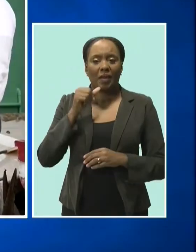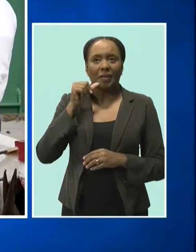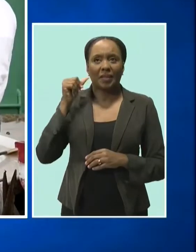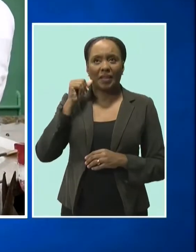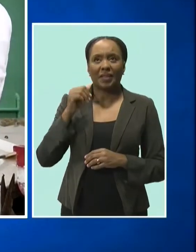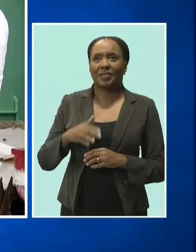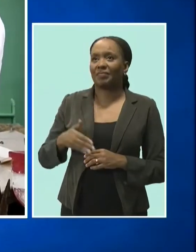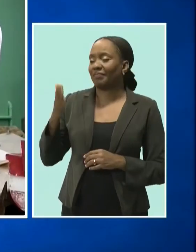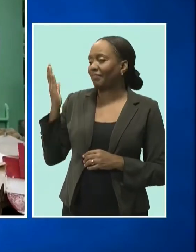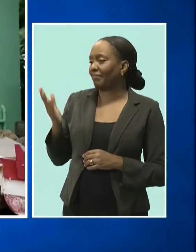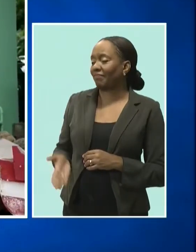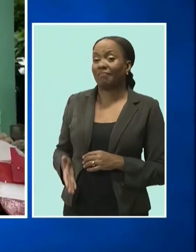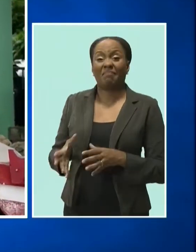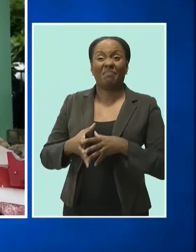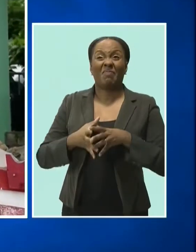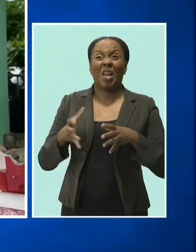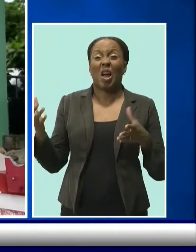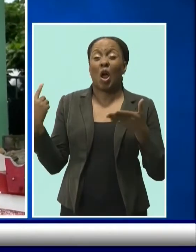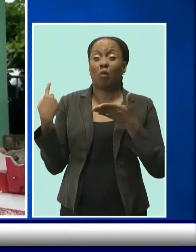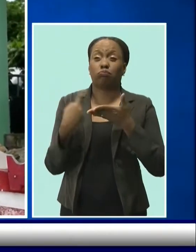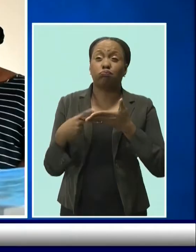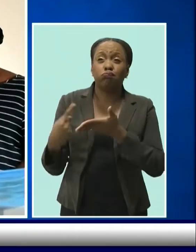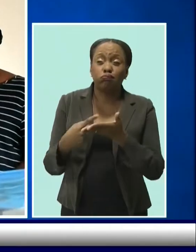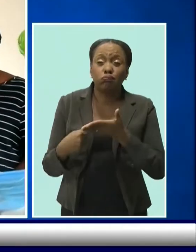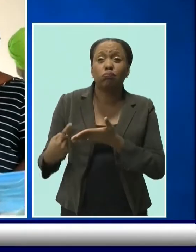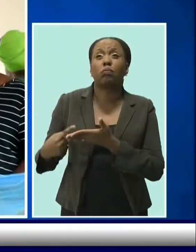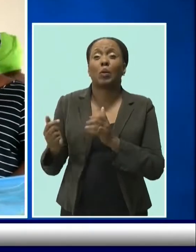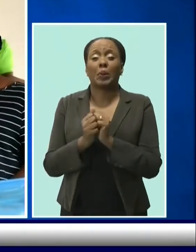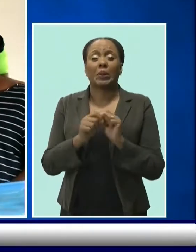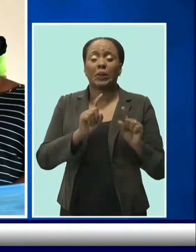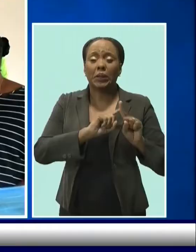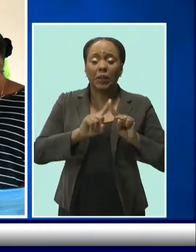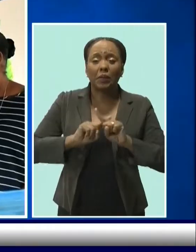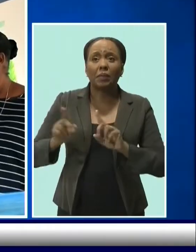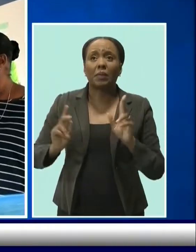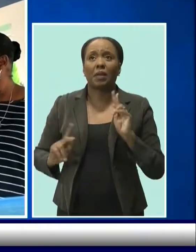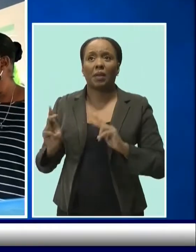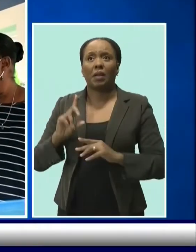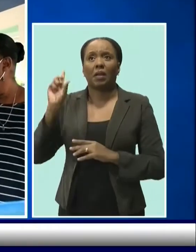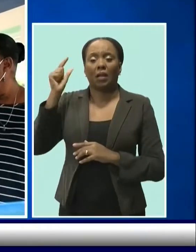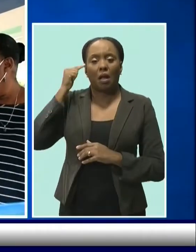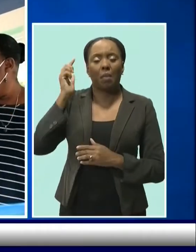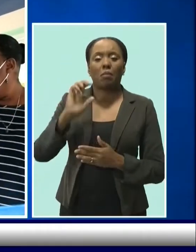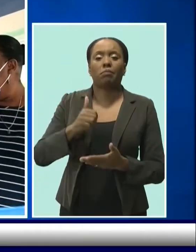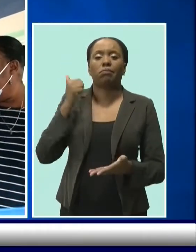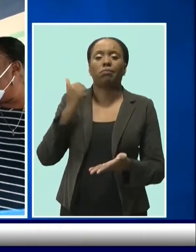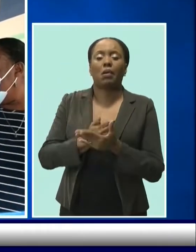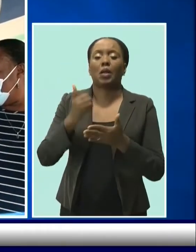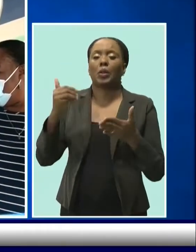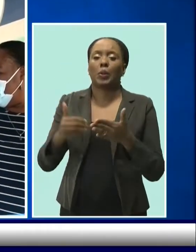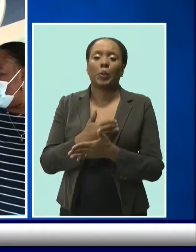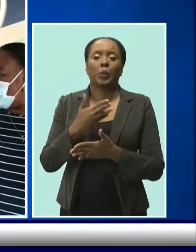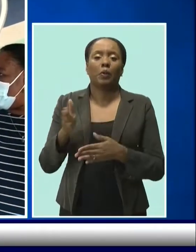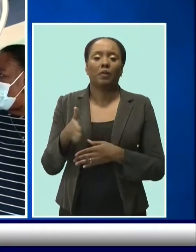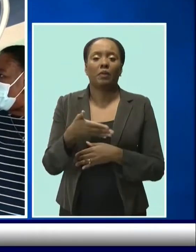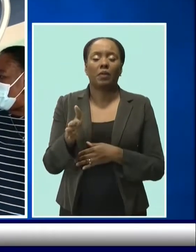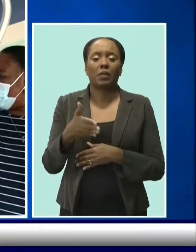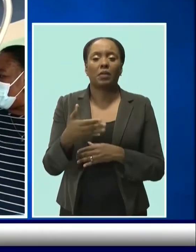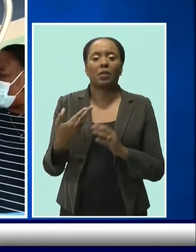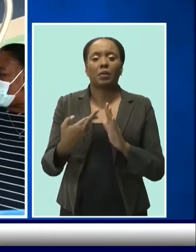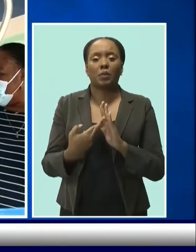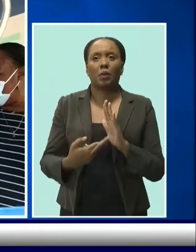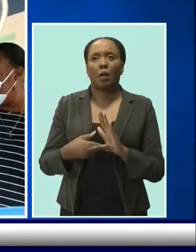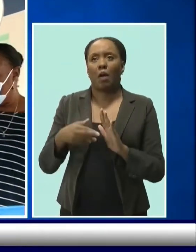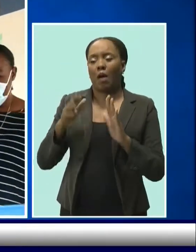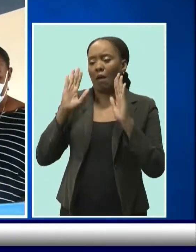After extensive consultation with stakeholders and fisher folk, the government has approved new fishing regulations focusing